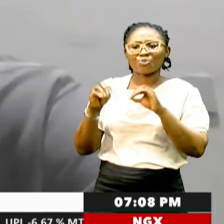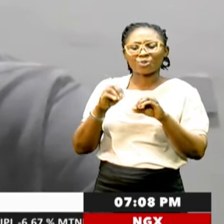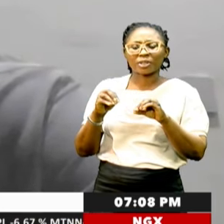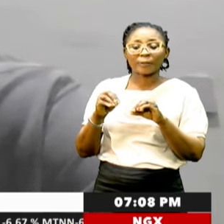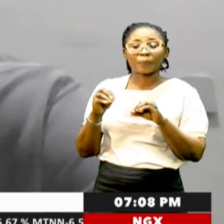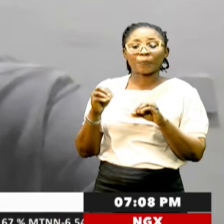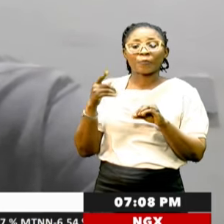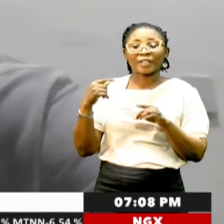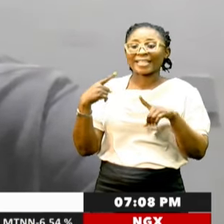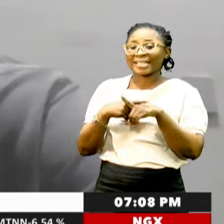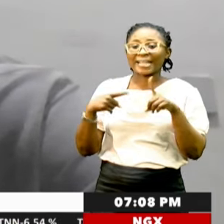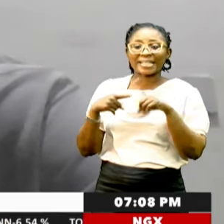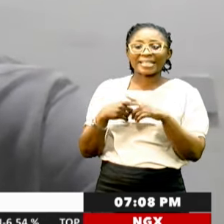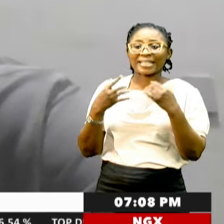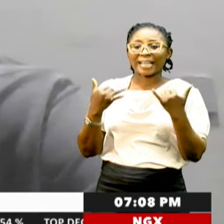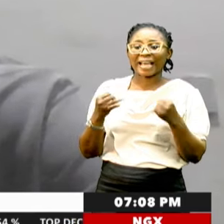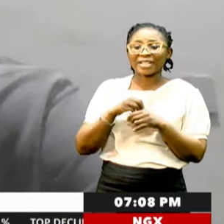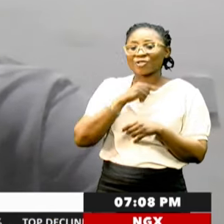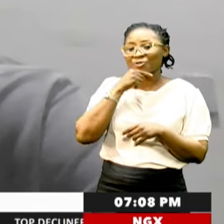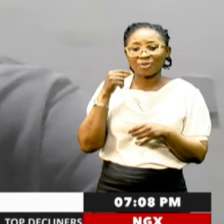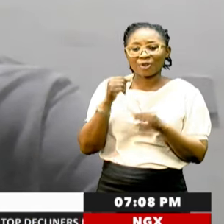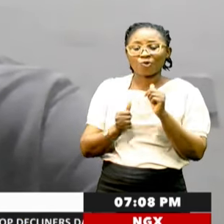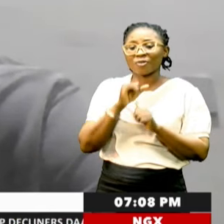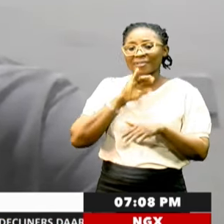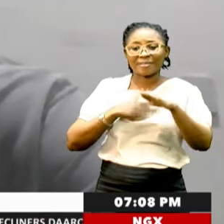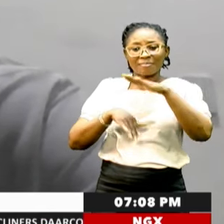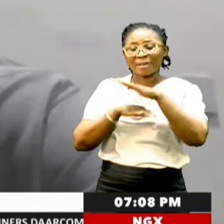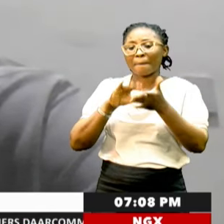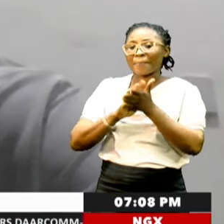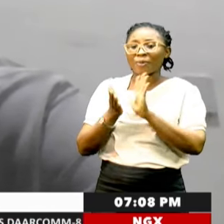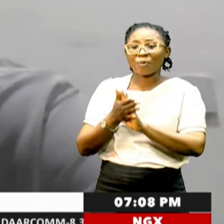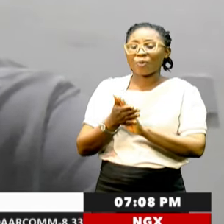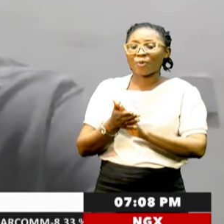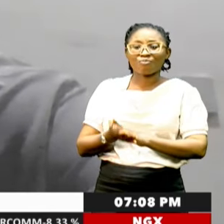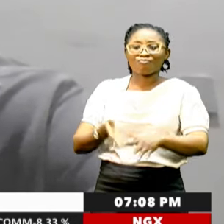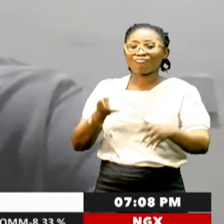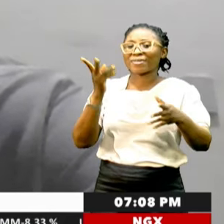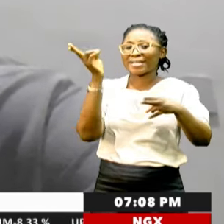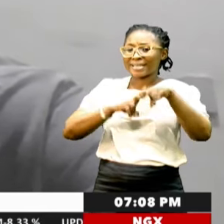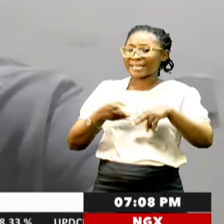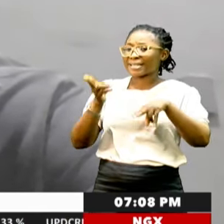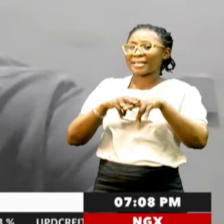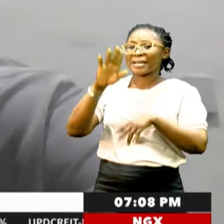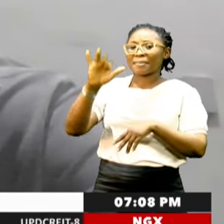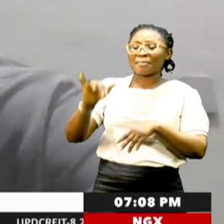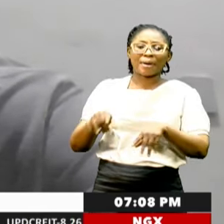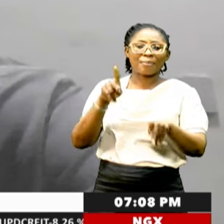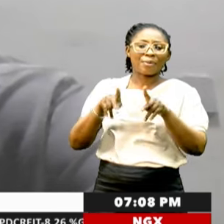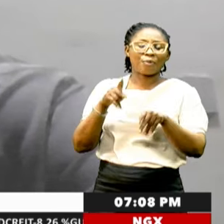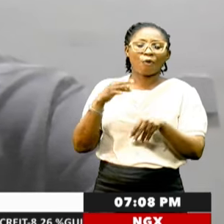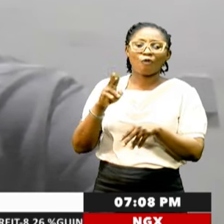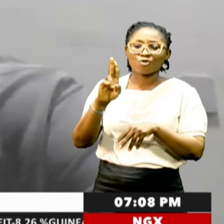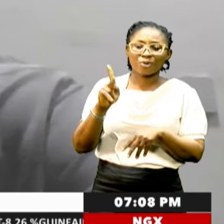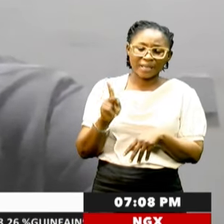The crisis currently in Ukraine, which is basically becoming unpopular by the day, even amongst the people of the United Kingdom,